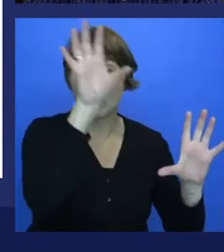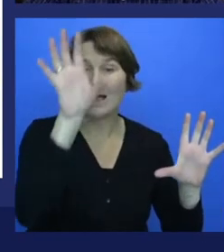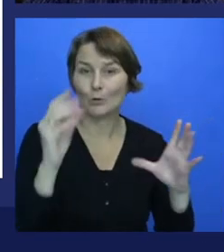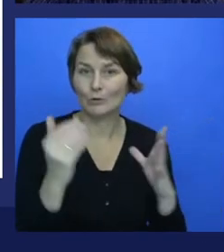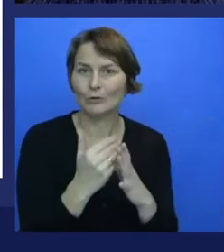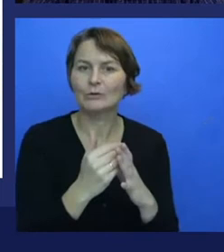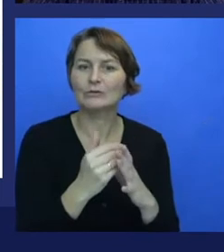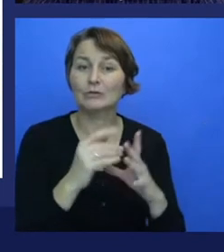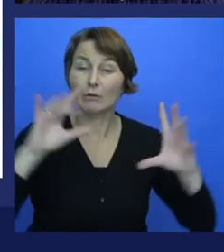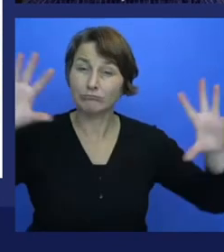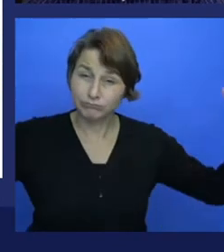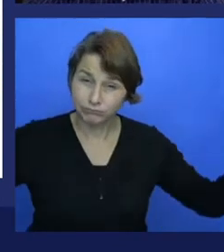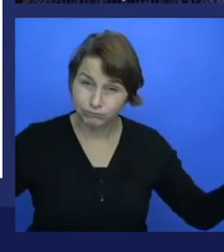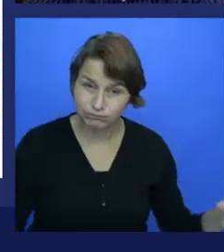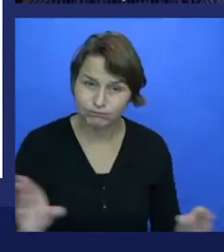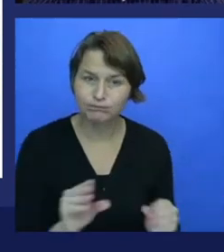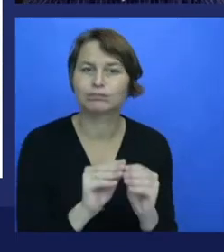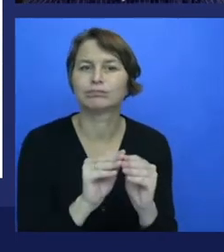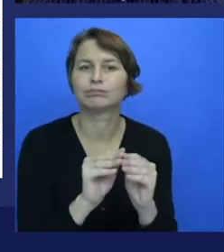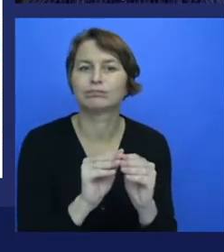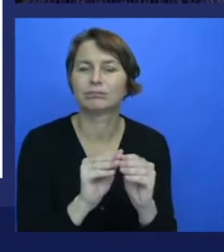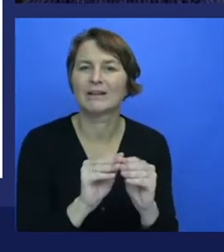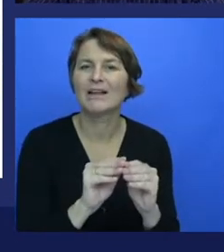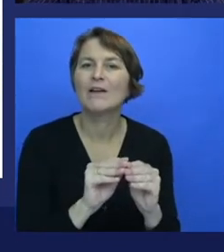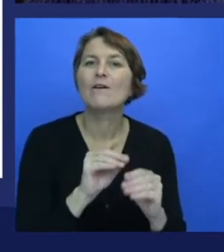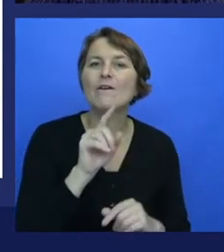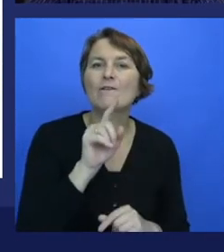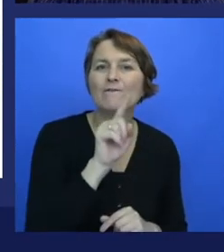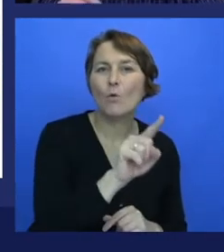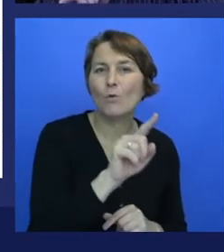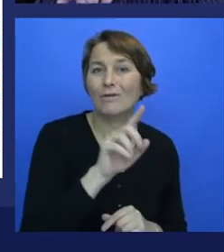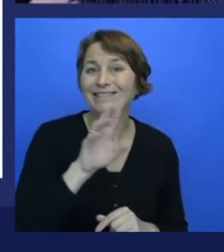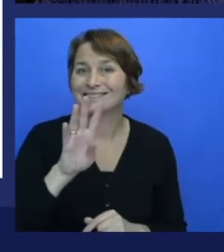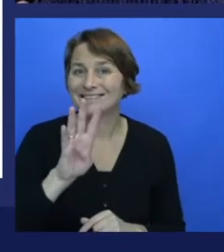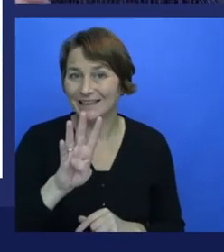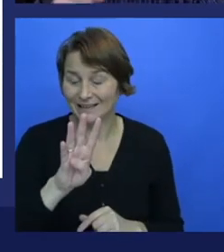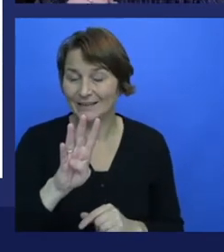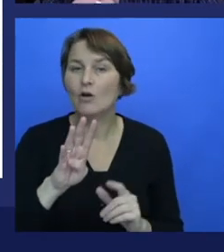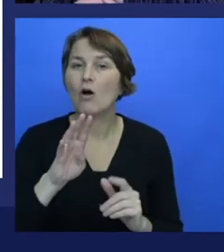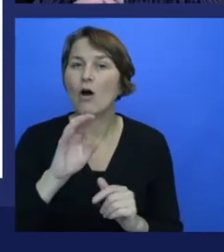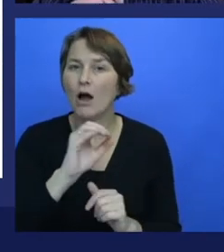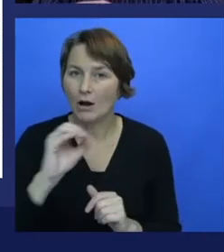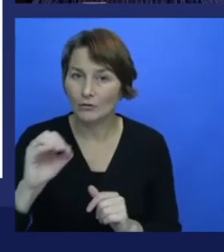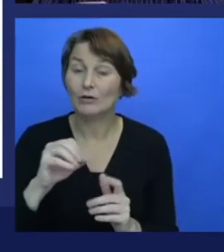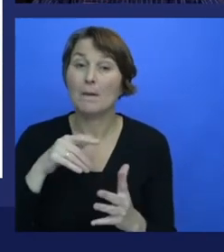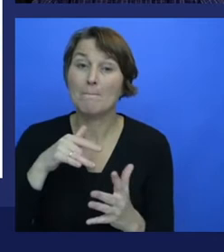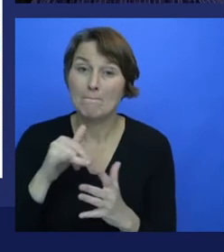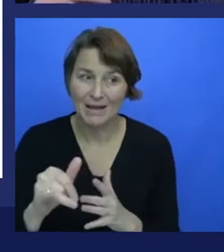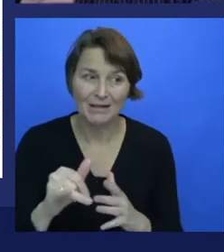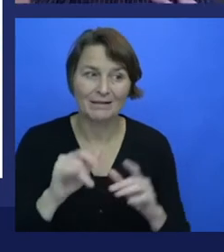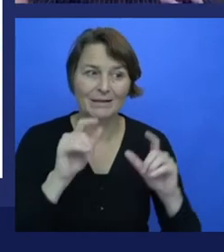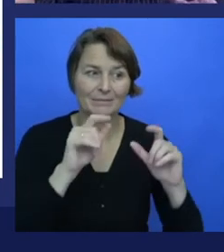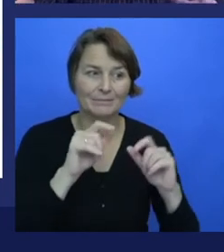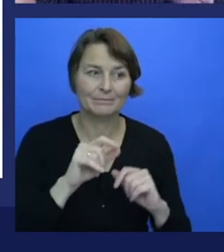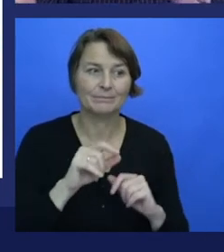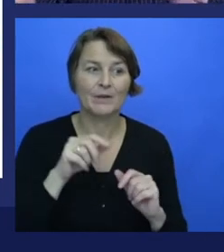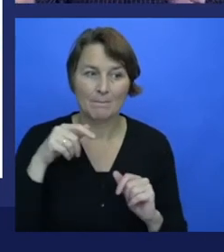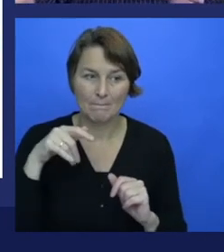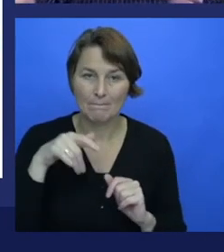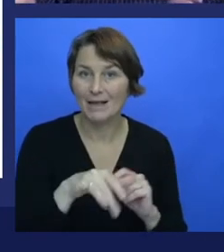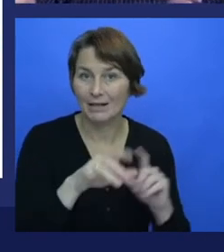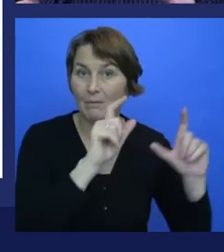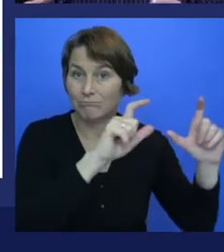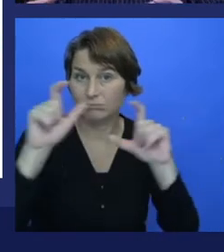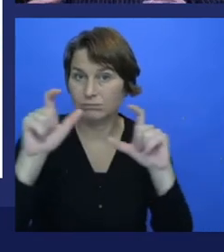million hand-annotated images. So it's a set of images that I already identified, tools for training